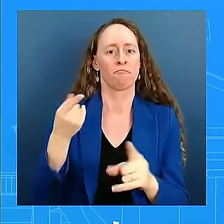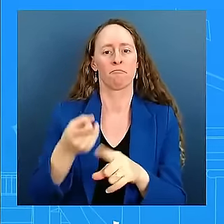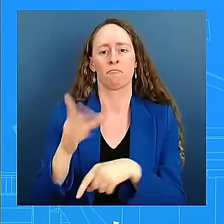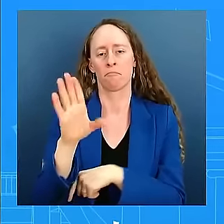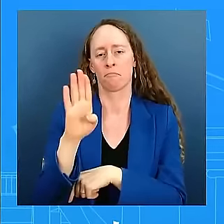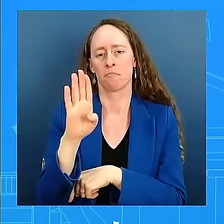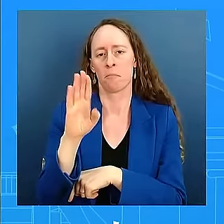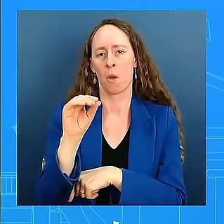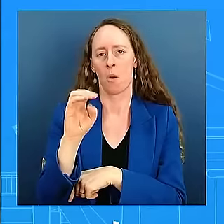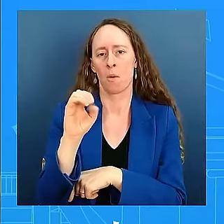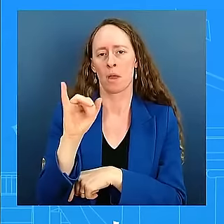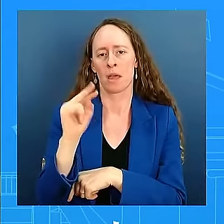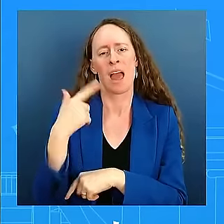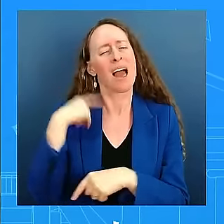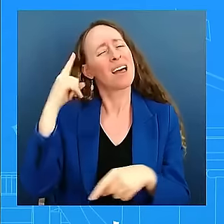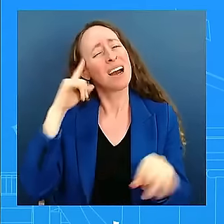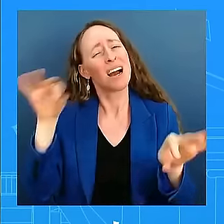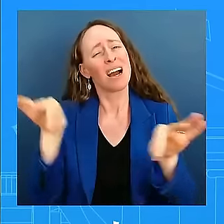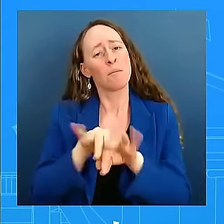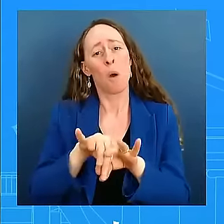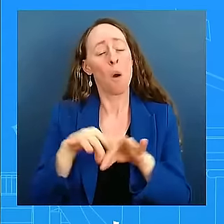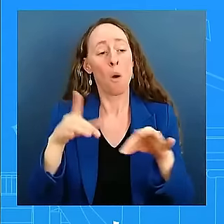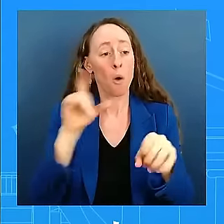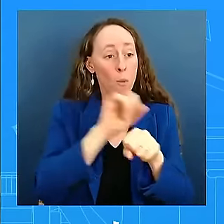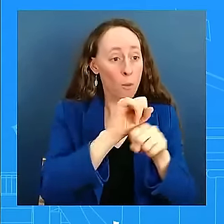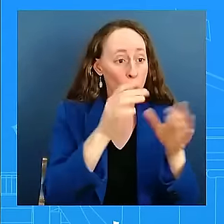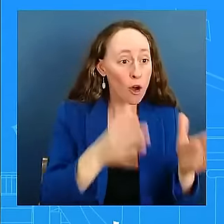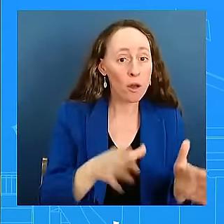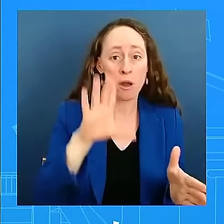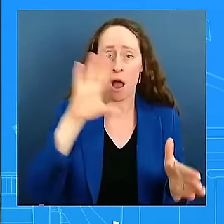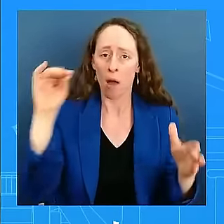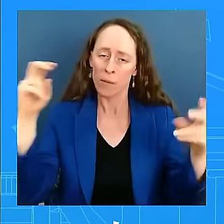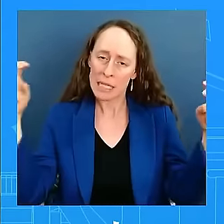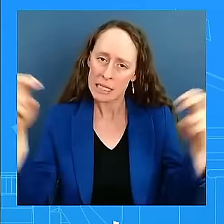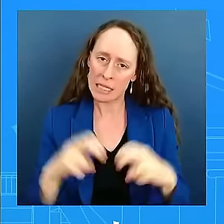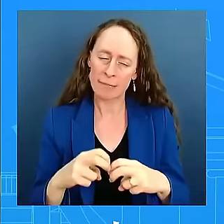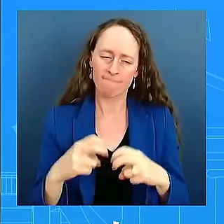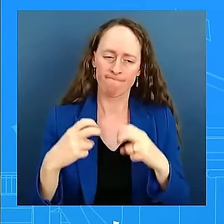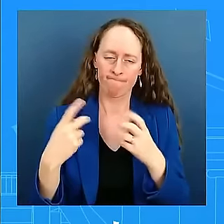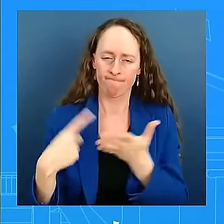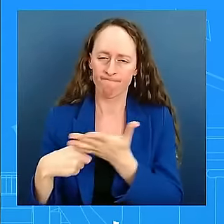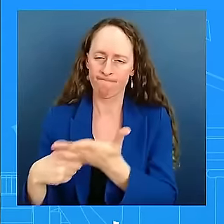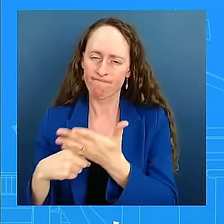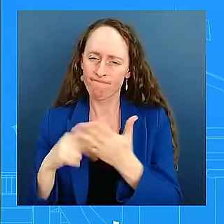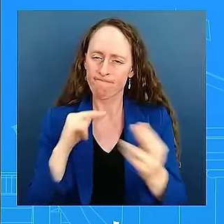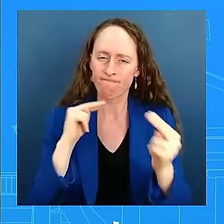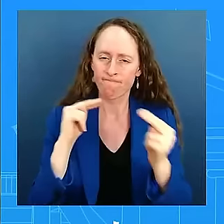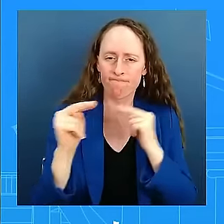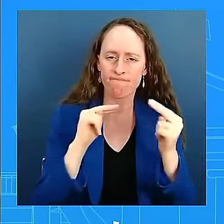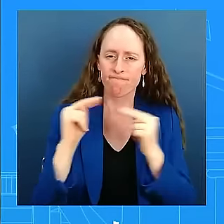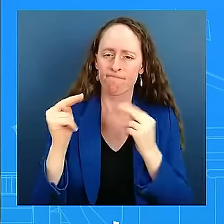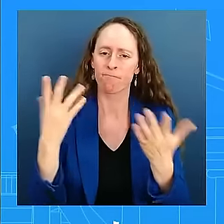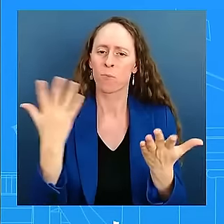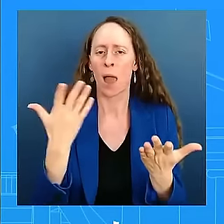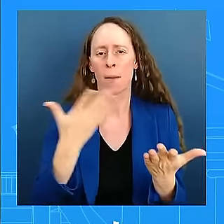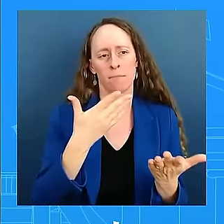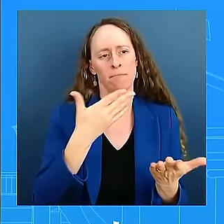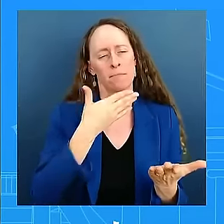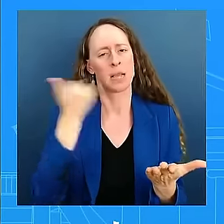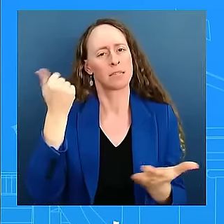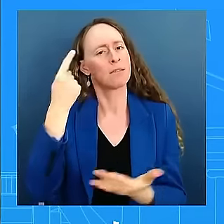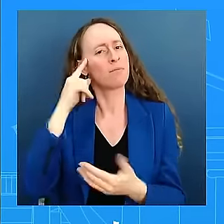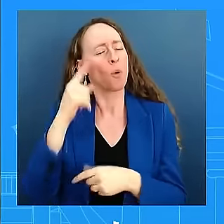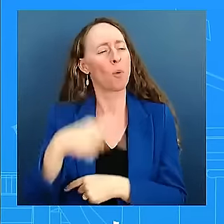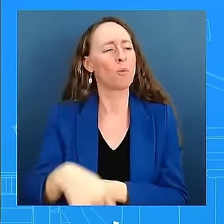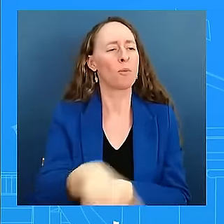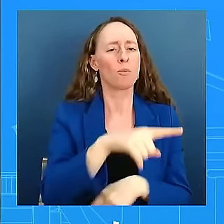in good faith and to make sure that the workers, right, the workers certainly get their fair share. And on the